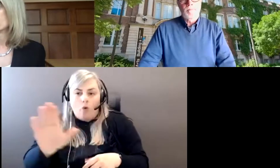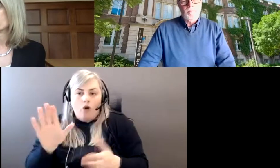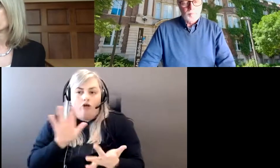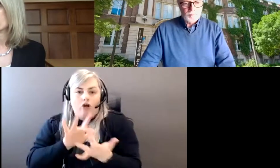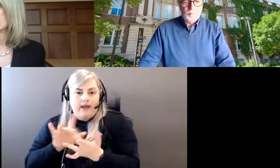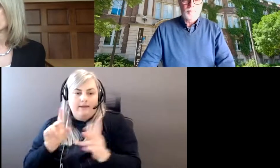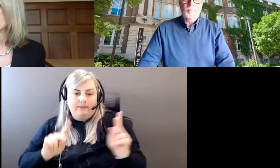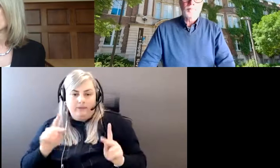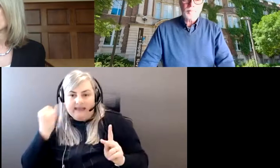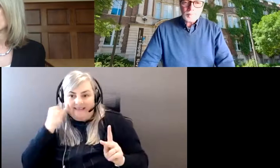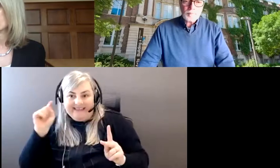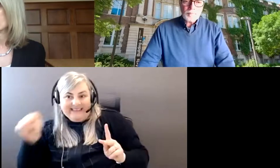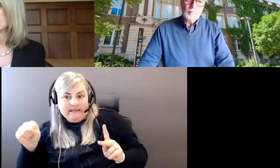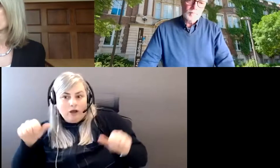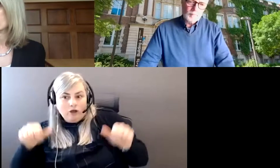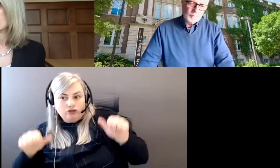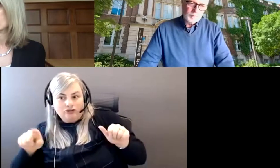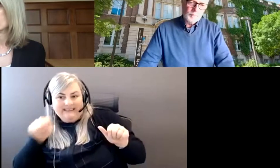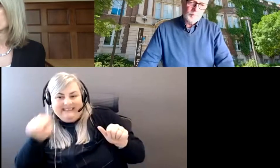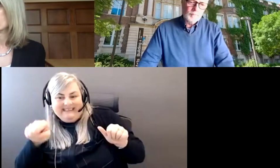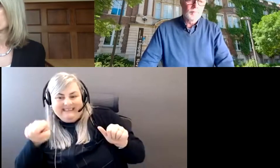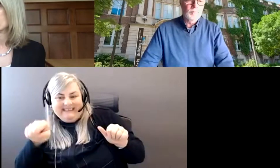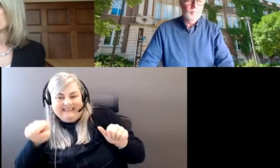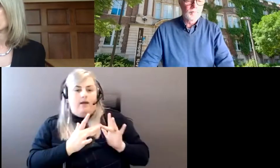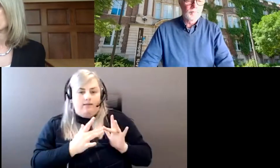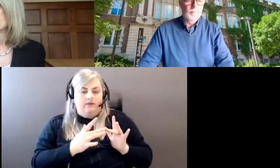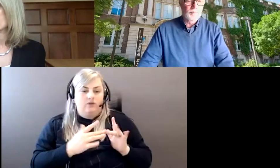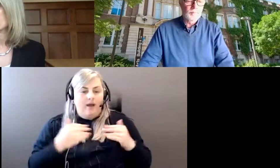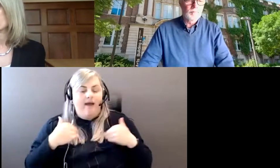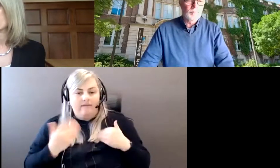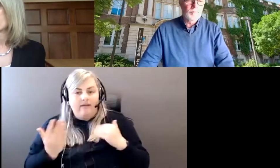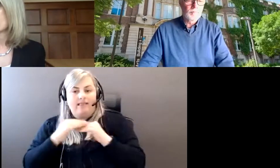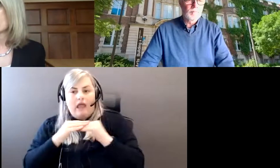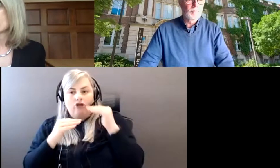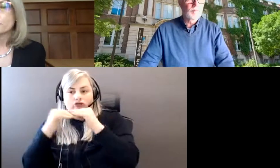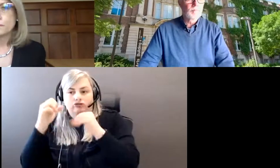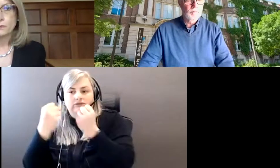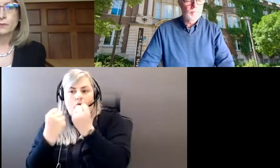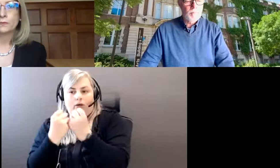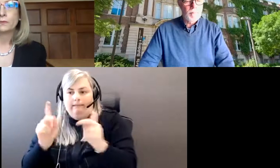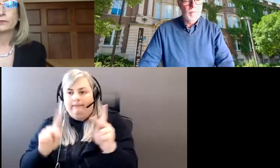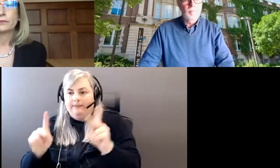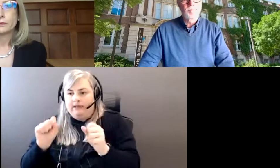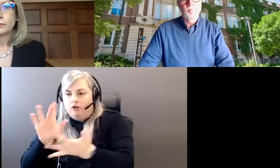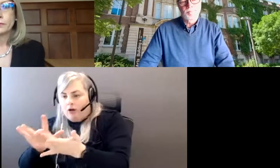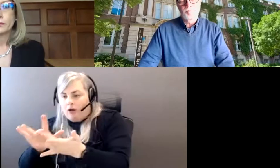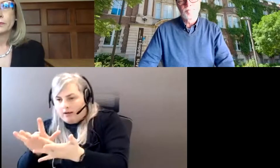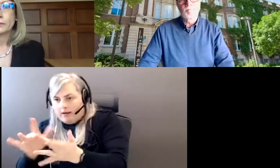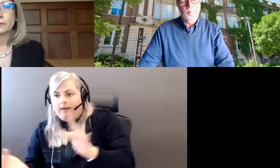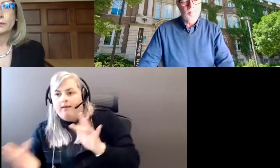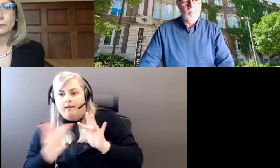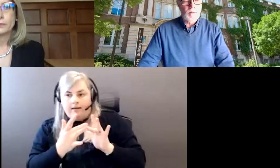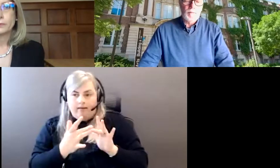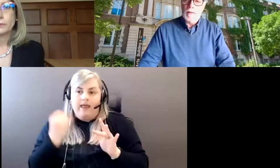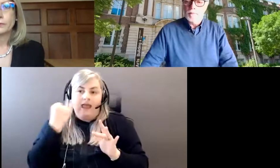not sure they come to us. So there, there's multiple layers of support here that are ready to help any faculty member who's struggling with